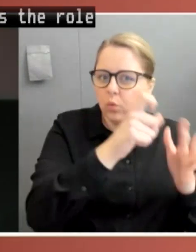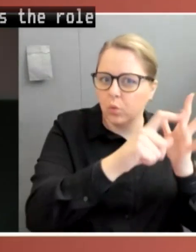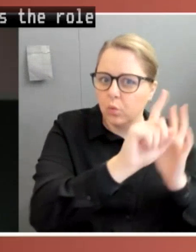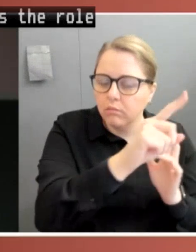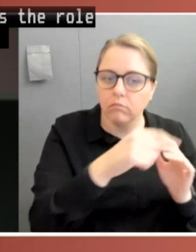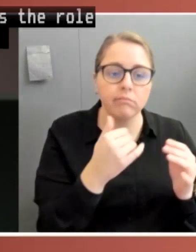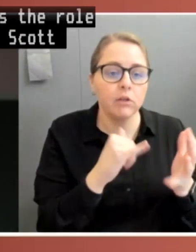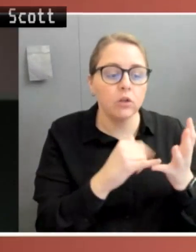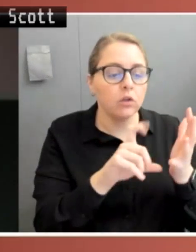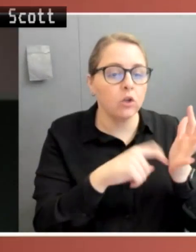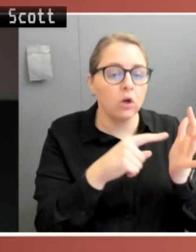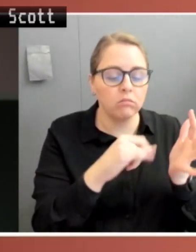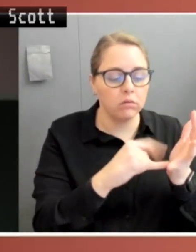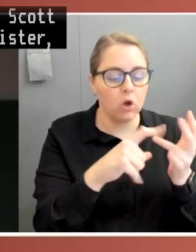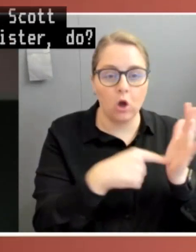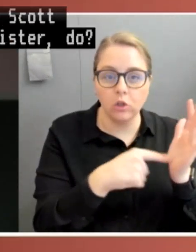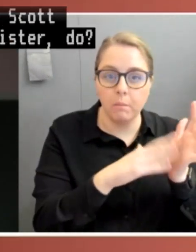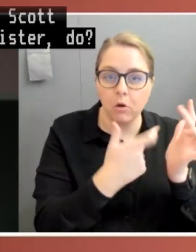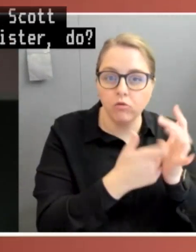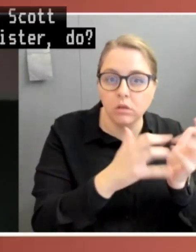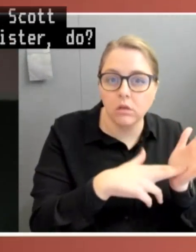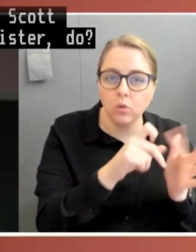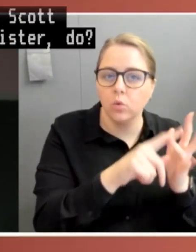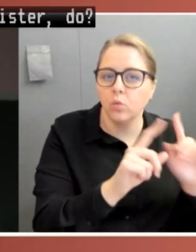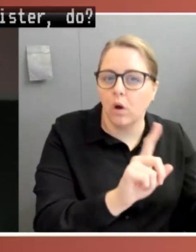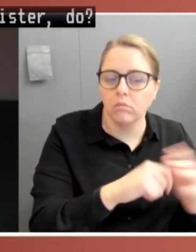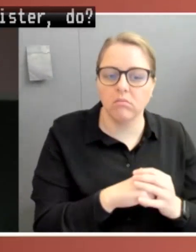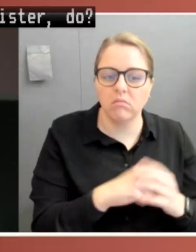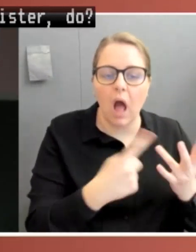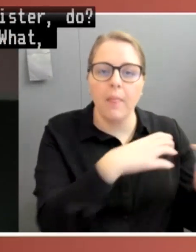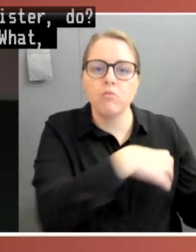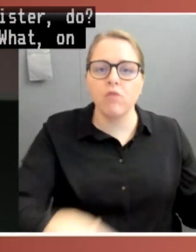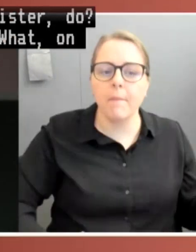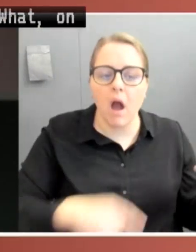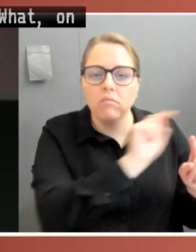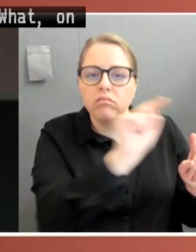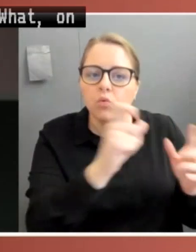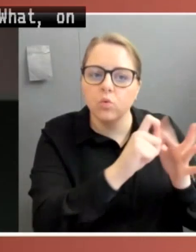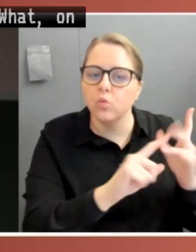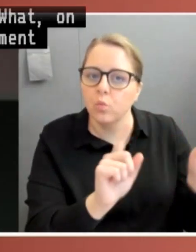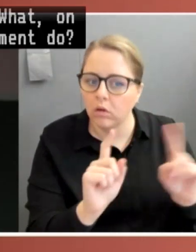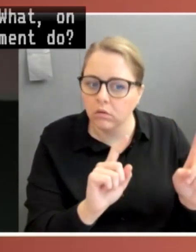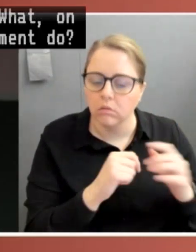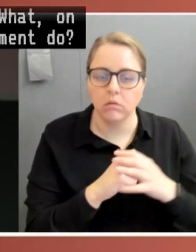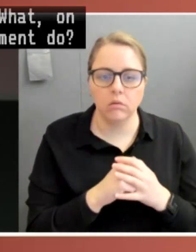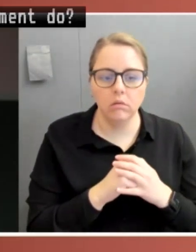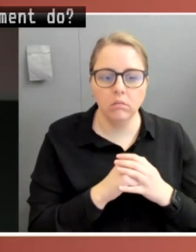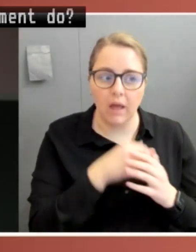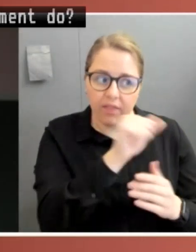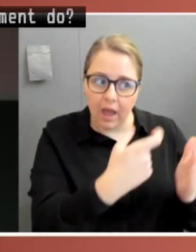What did our premiers do? What, on the other hand, did parliament do? What should its role have been during this time?